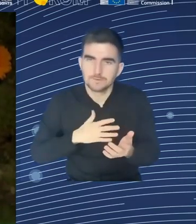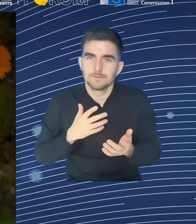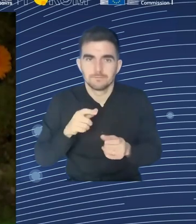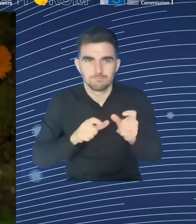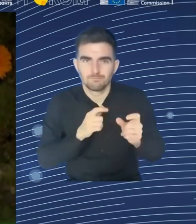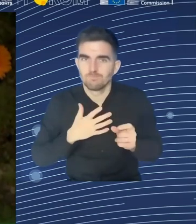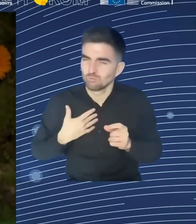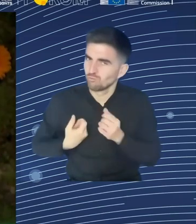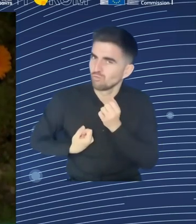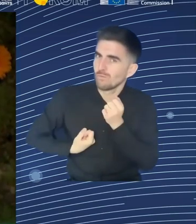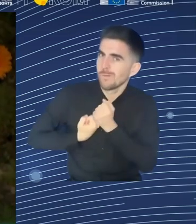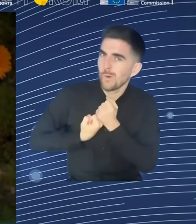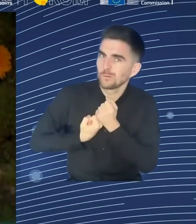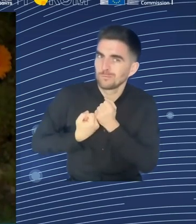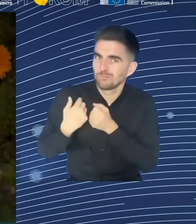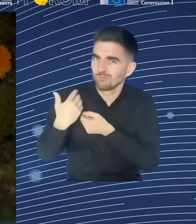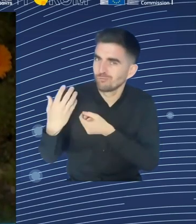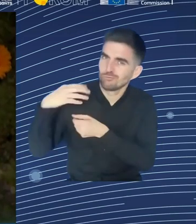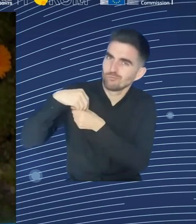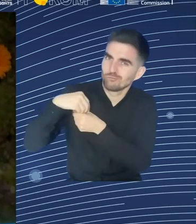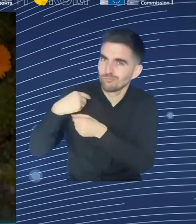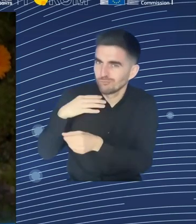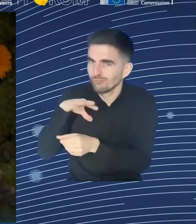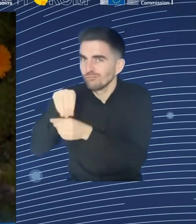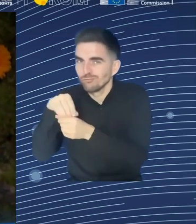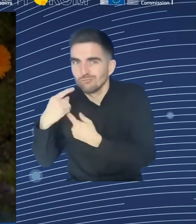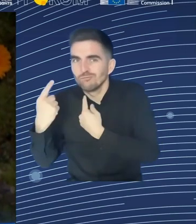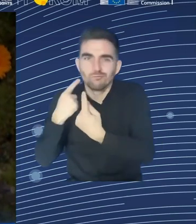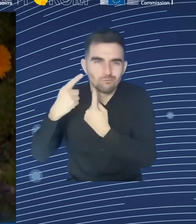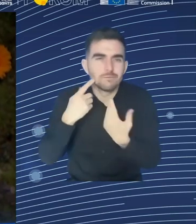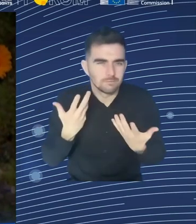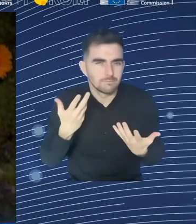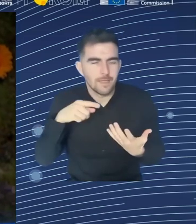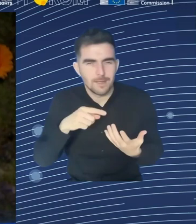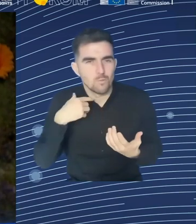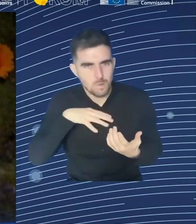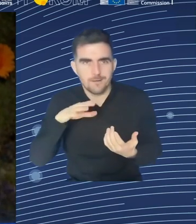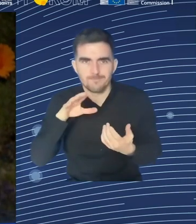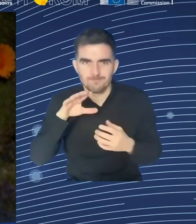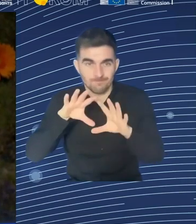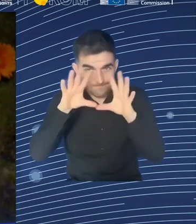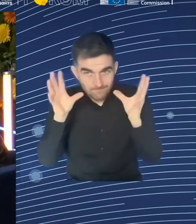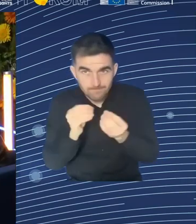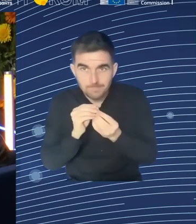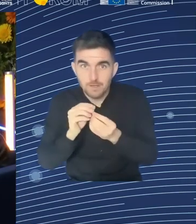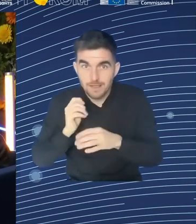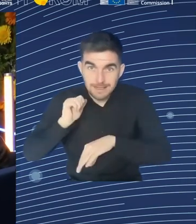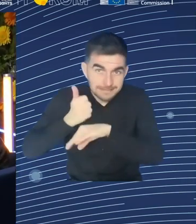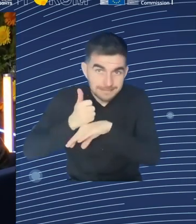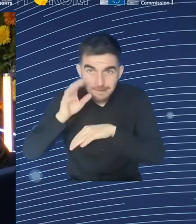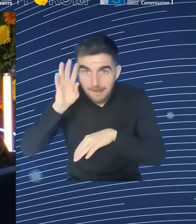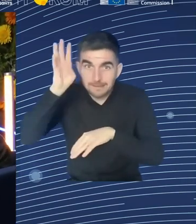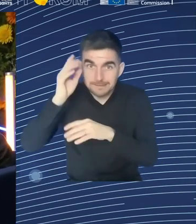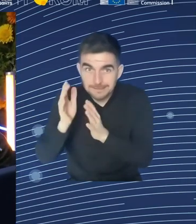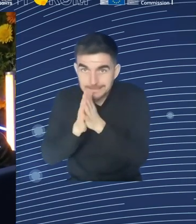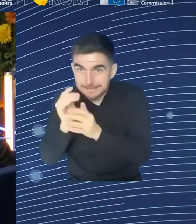Yeah. Thanks. So first, on these big numbers, I wanted to say that on the one hand, we have this demographic change. And that's